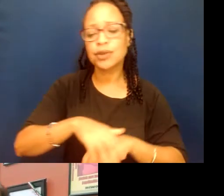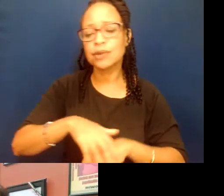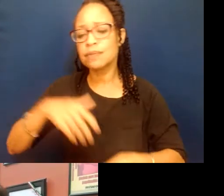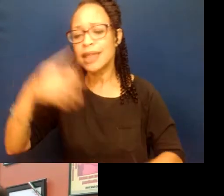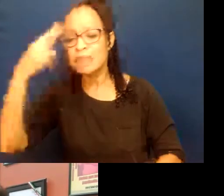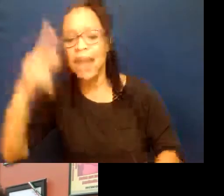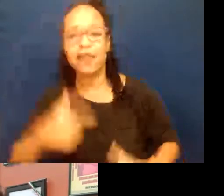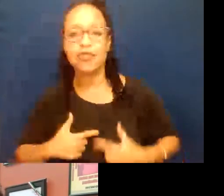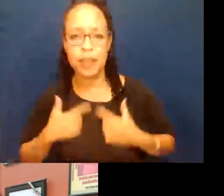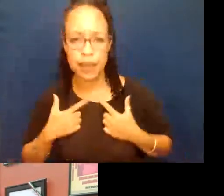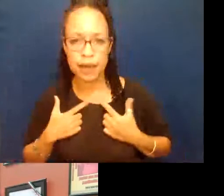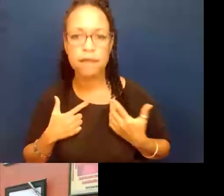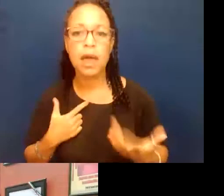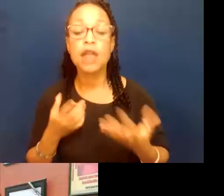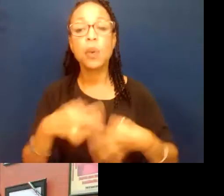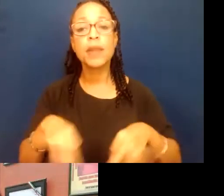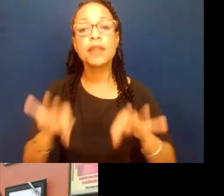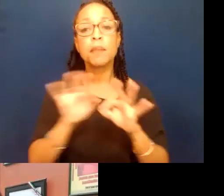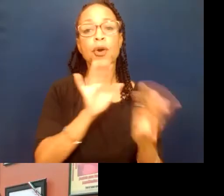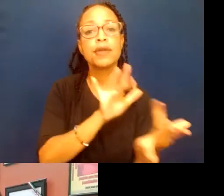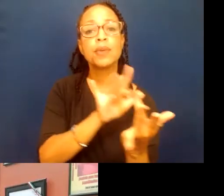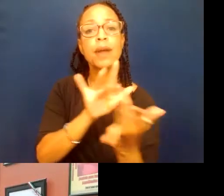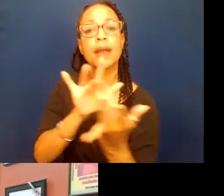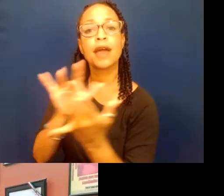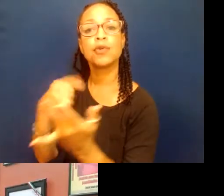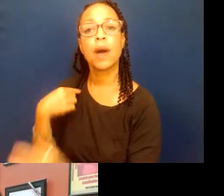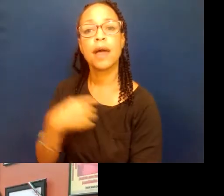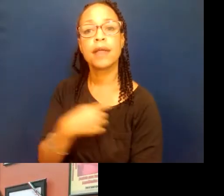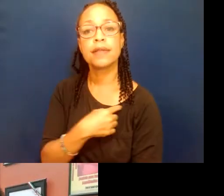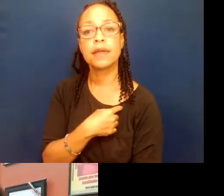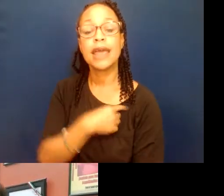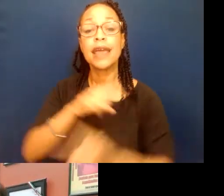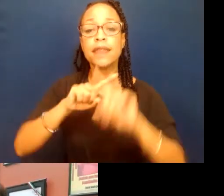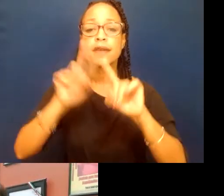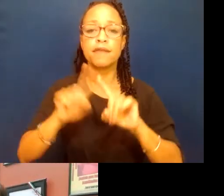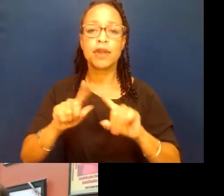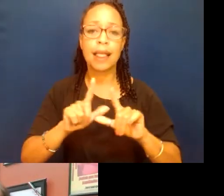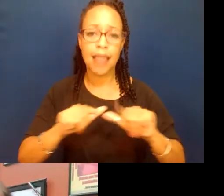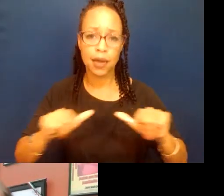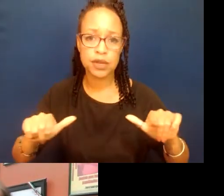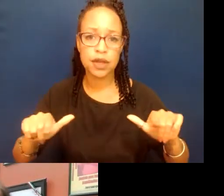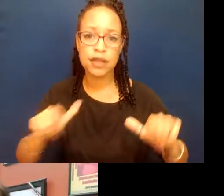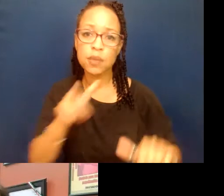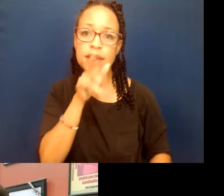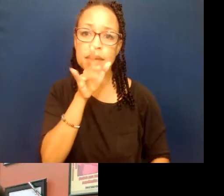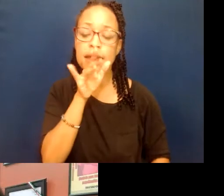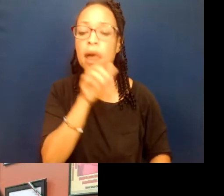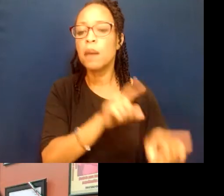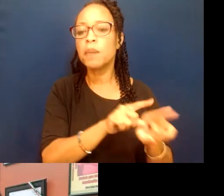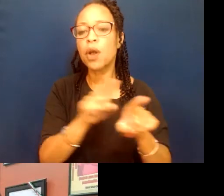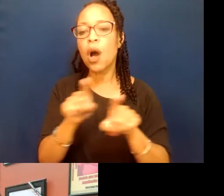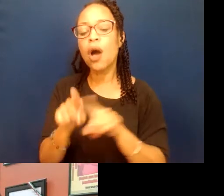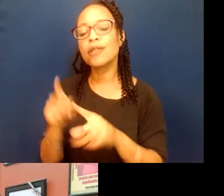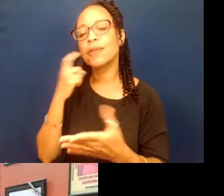That it is important to outreach to us in the different languages that we speak, but also that there is a